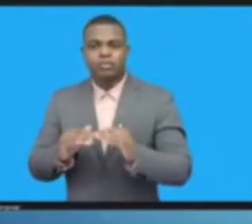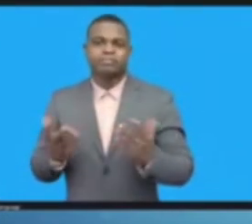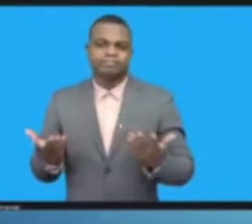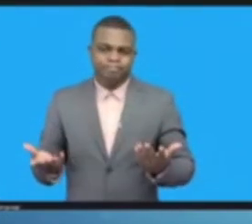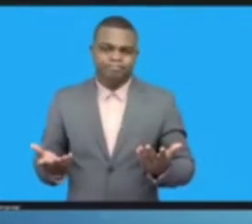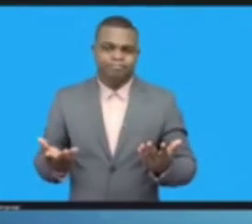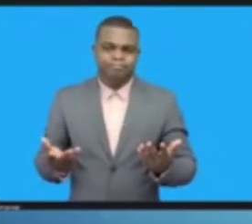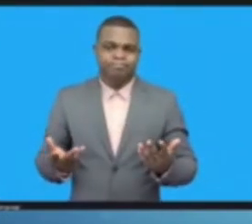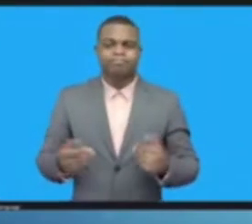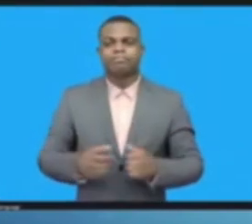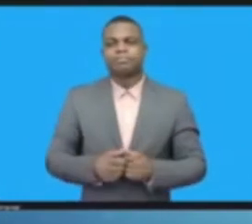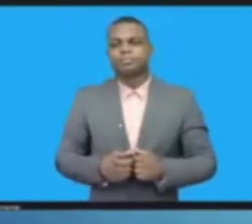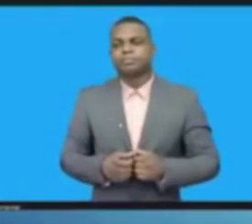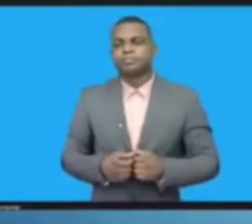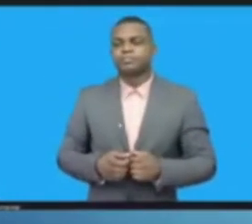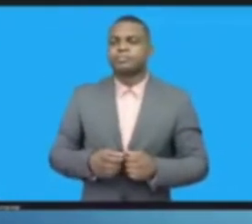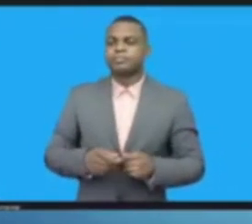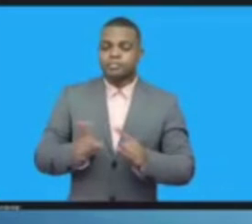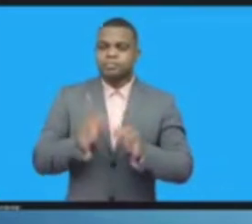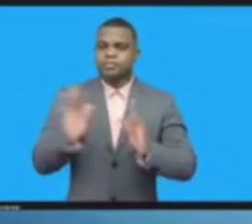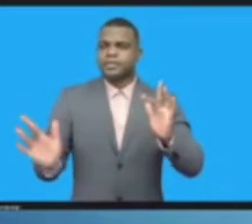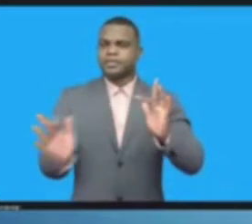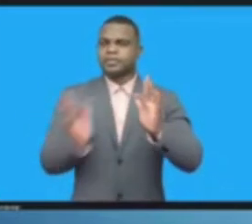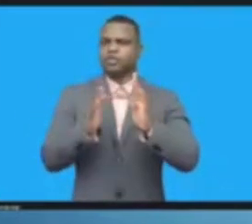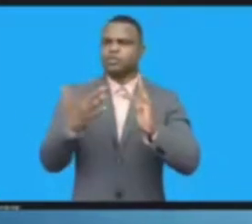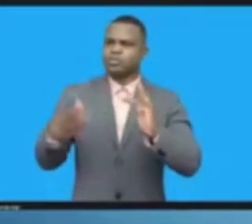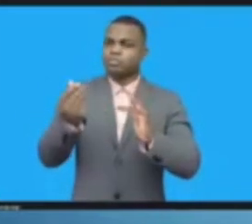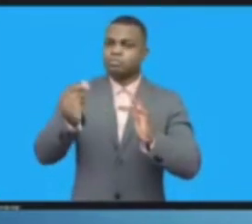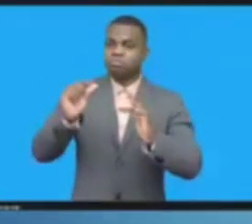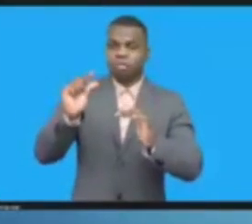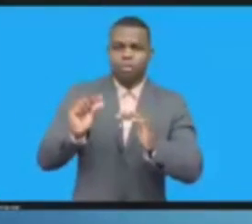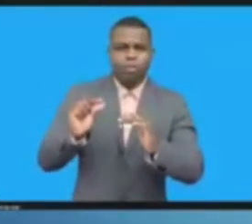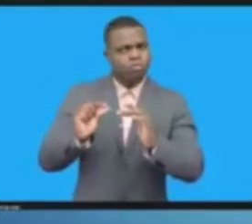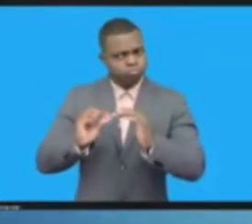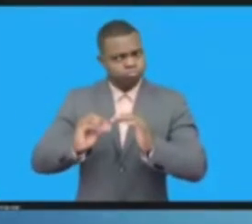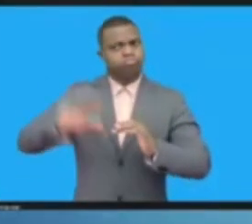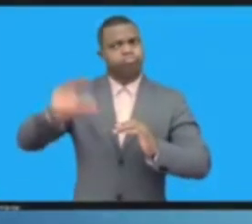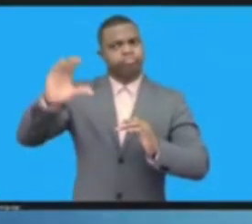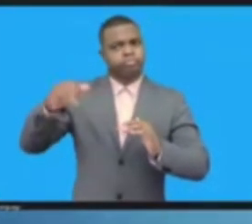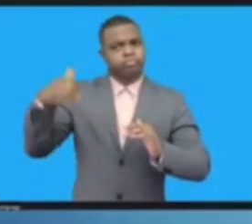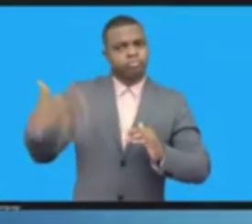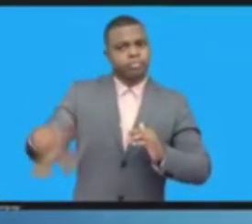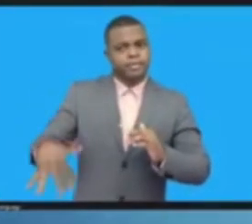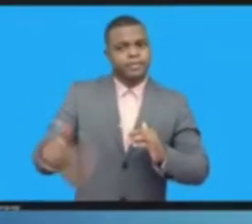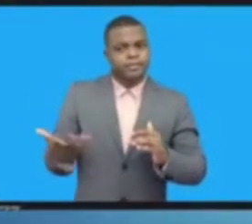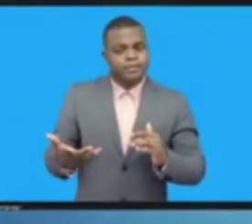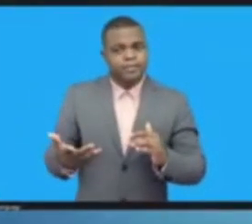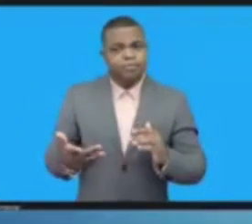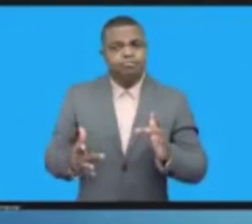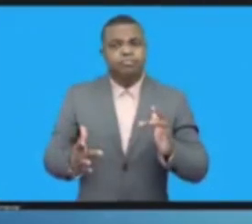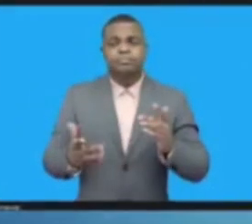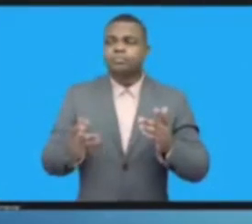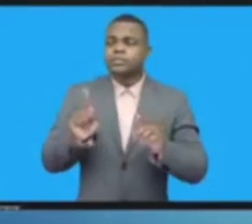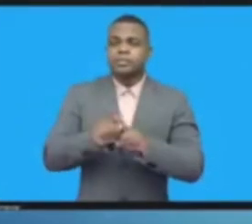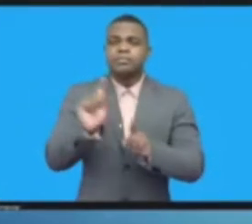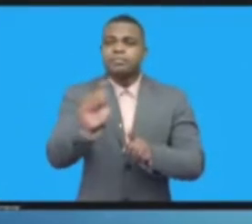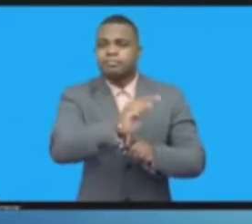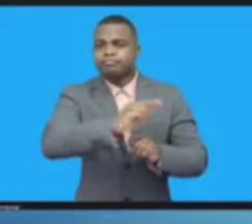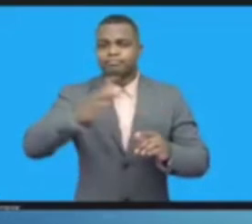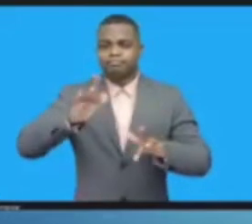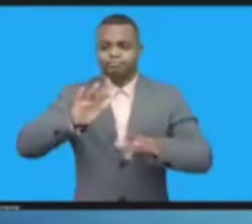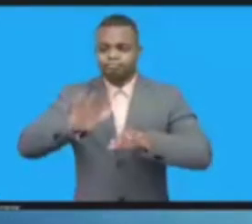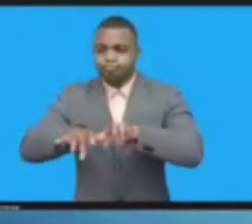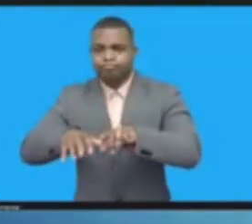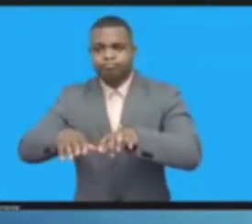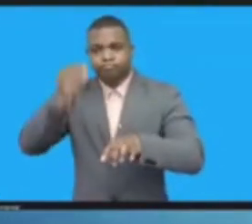probably will only benefit from capacity-building sessions. and we have to move from this thought to the shift in seeing young